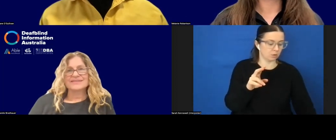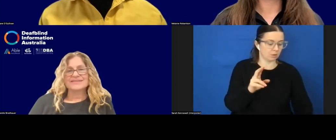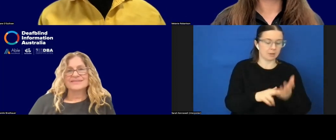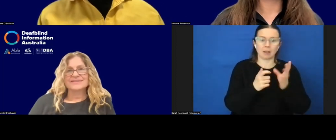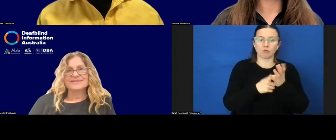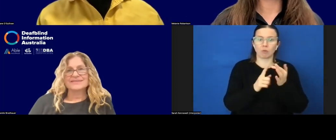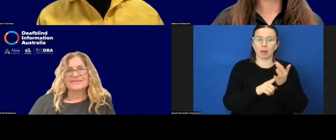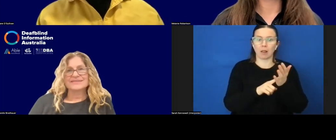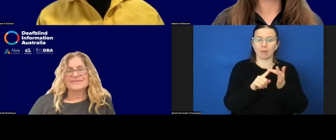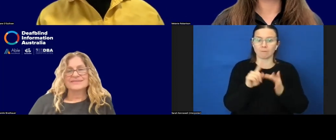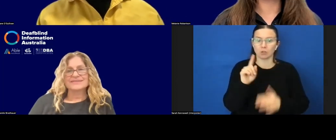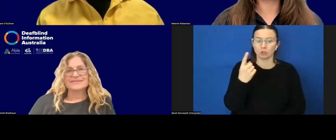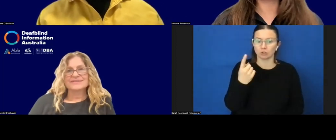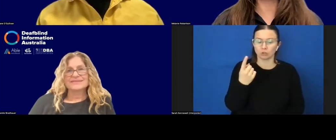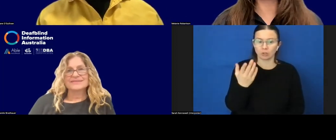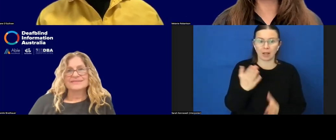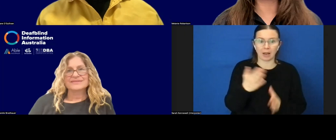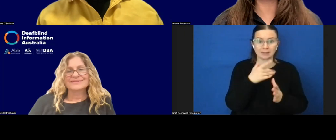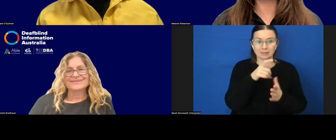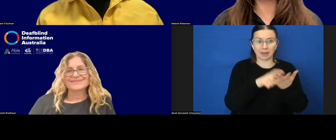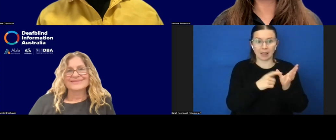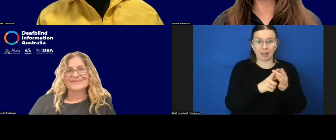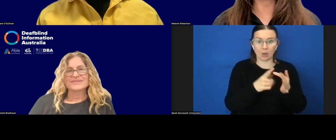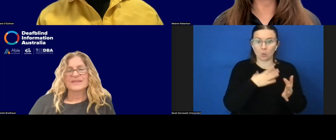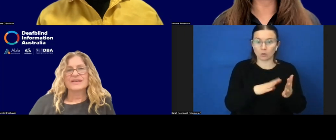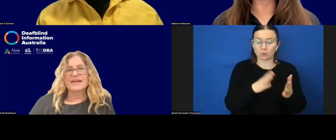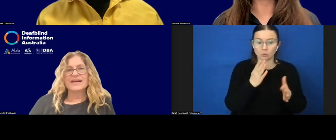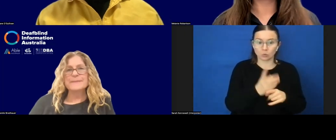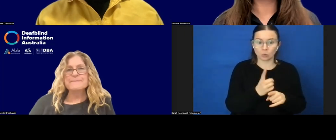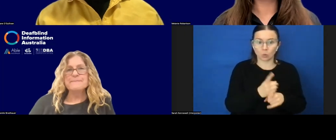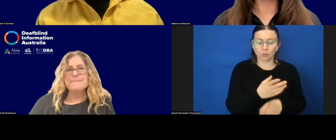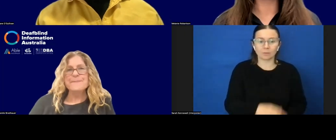wants to jump in there.